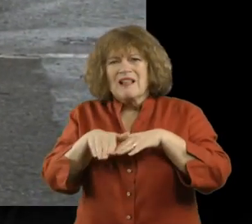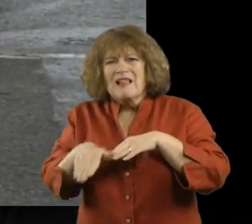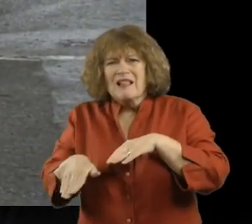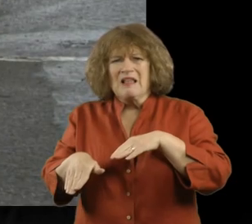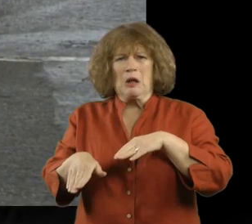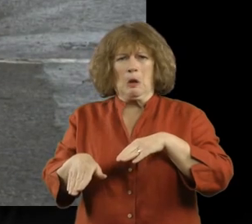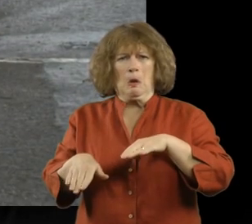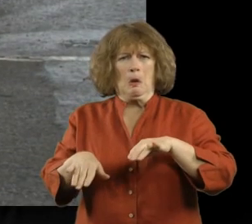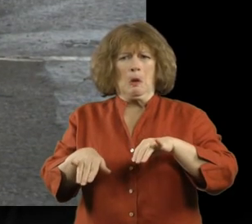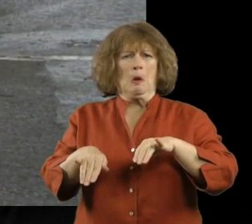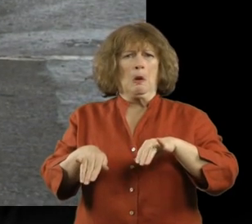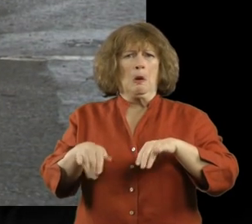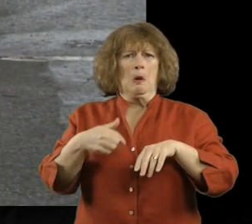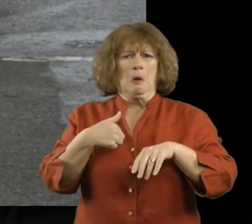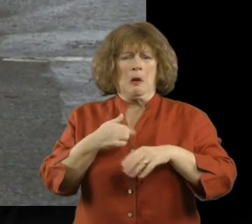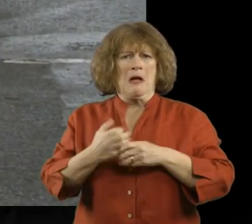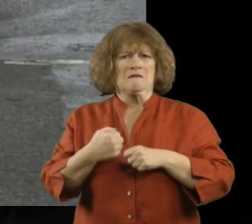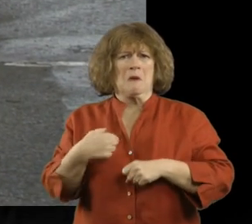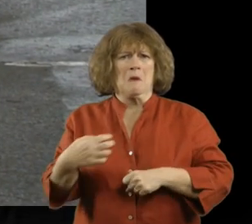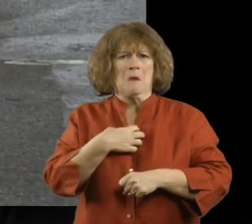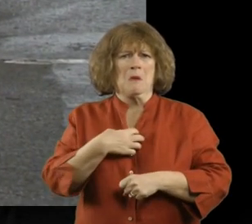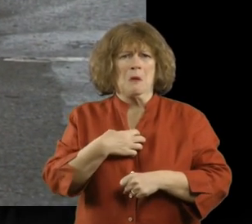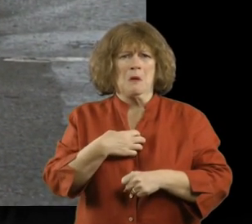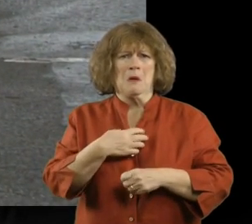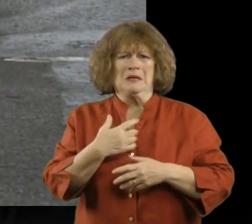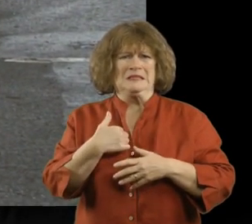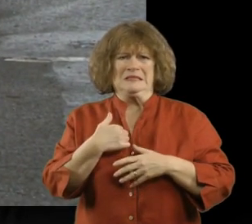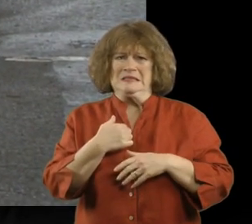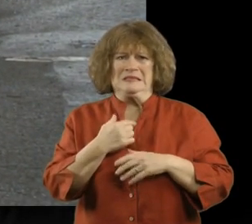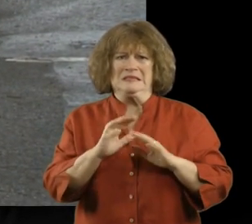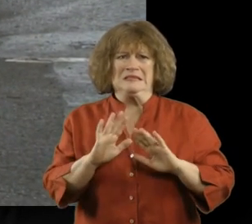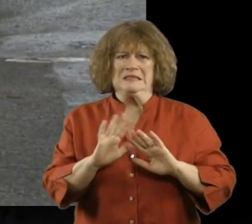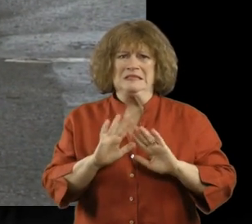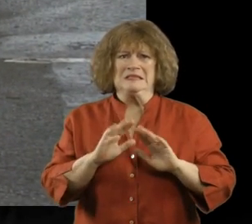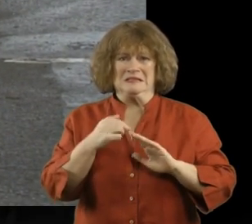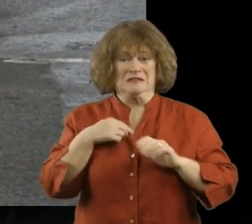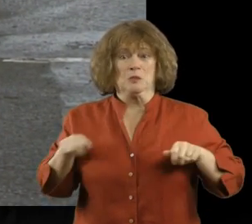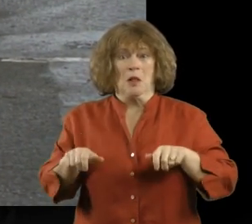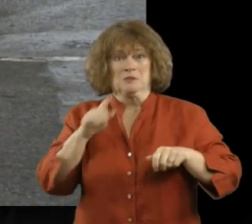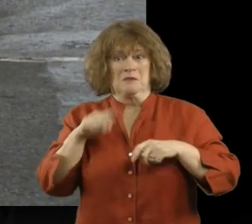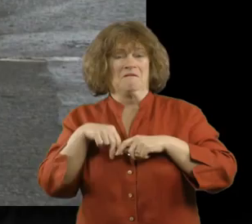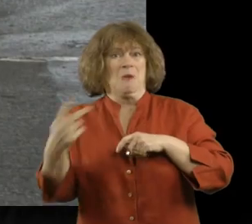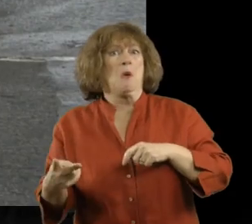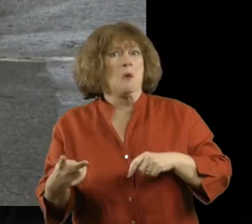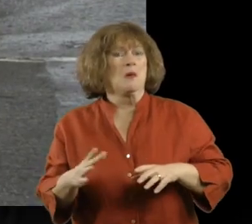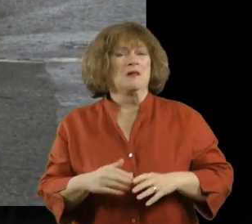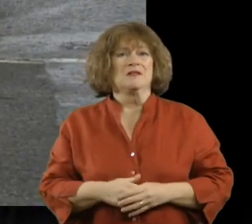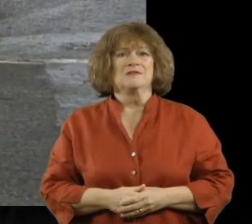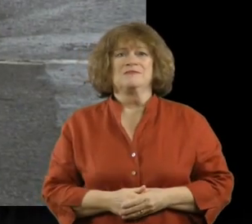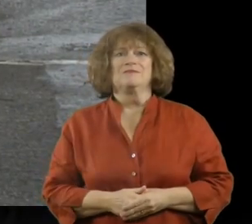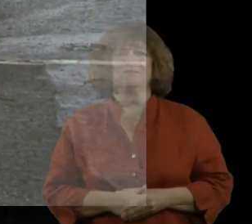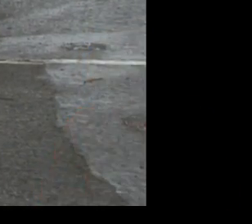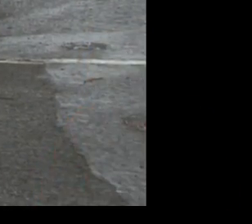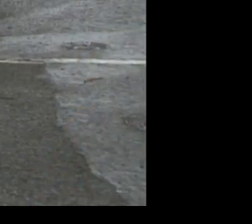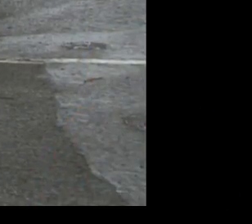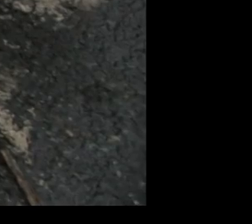This curb is very, very risky. It makes me fearful, scared and petrified that I will fall out of my wheelchair.